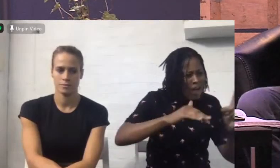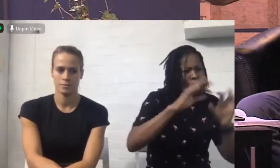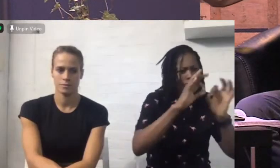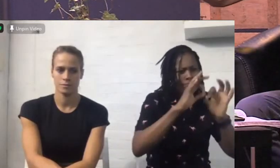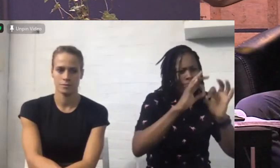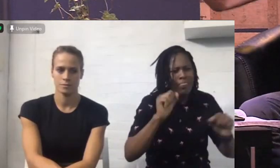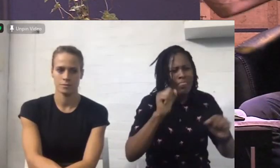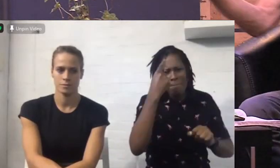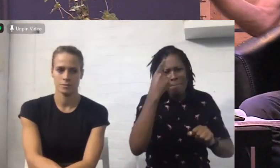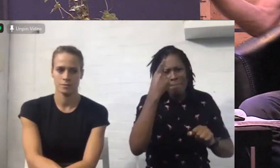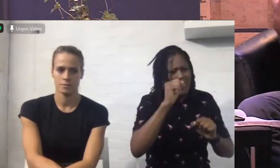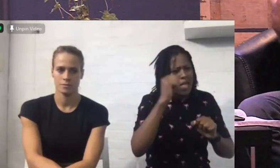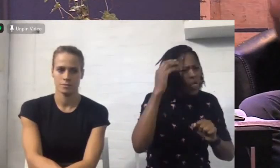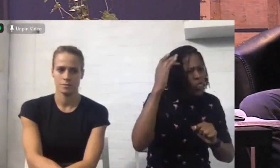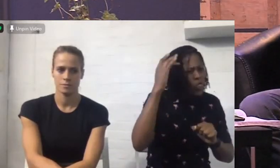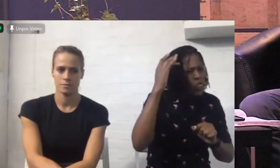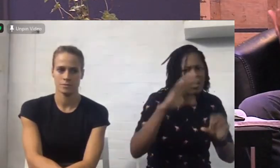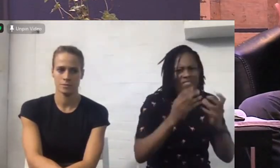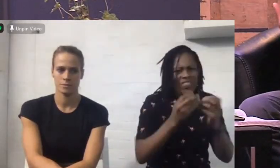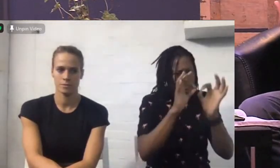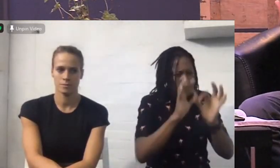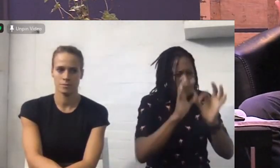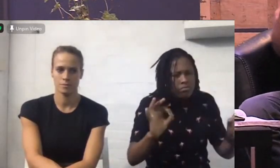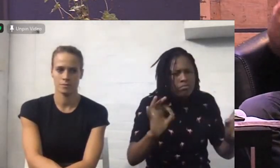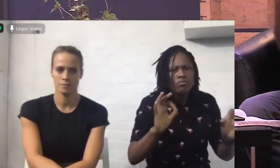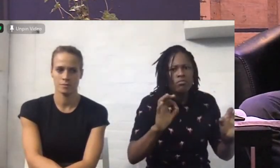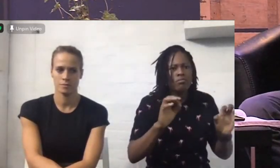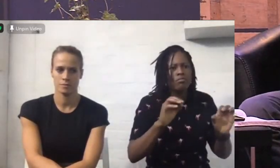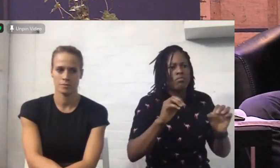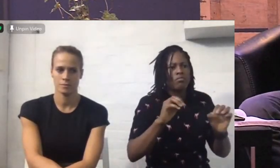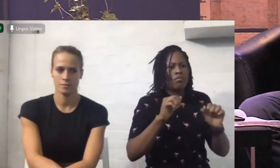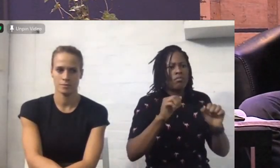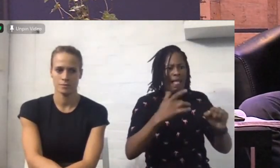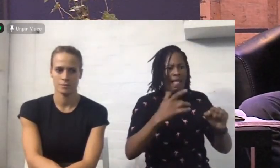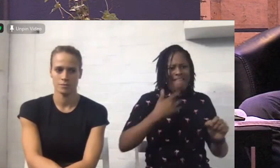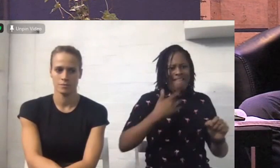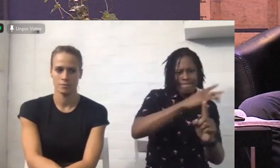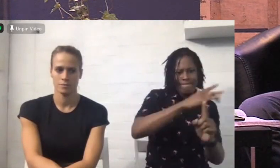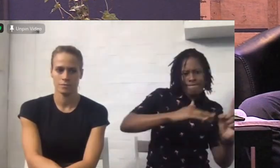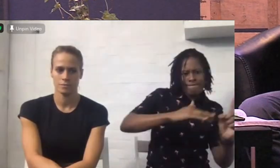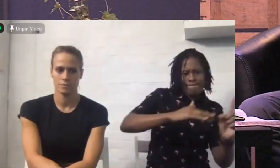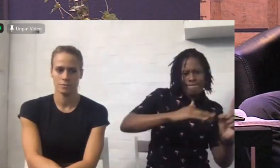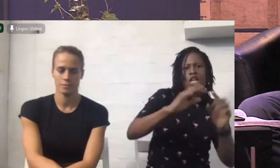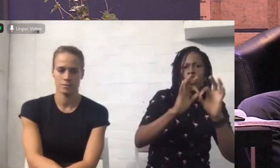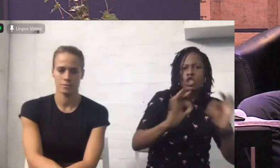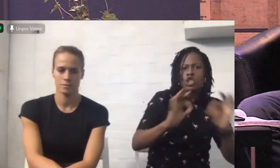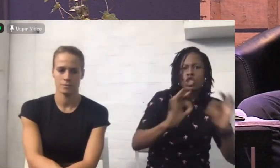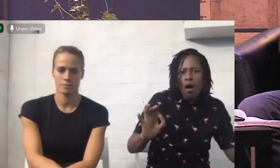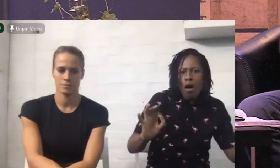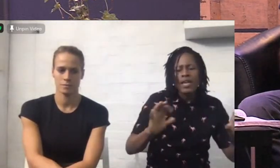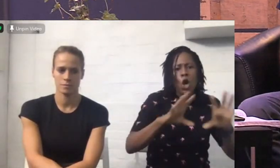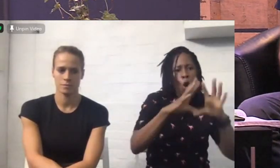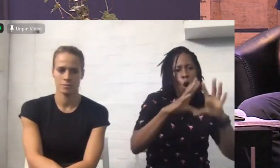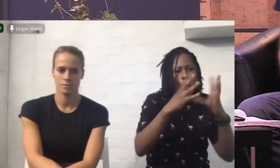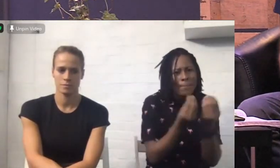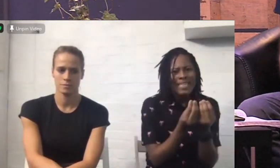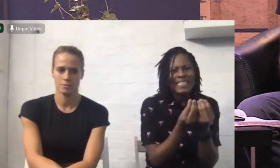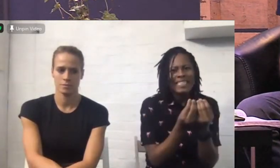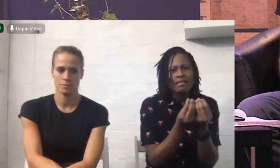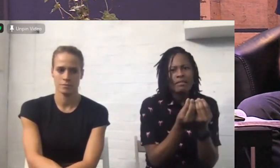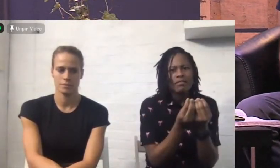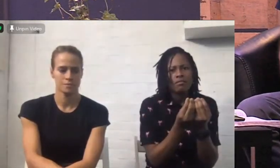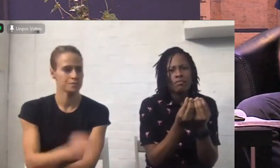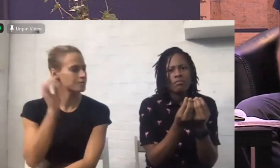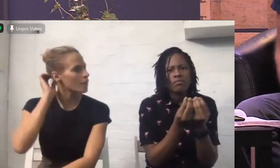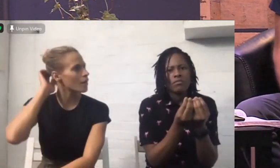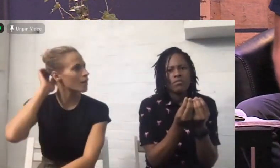They lived in a state of harmony, completeness, and wholeness. I have great issue with people